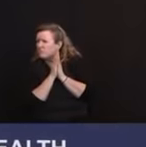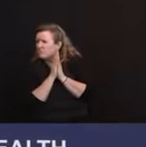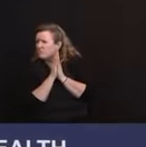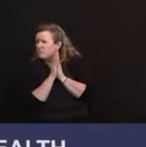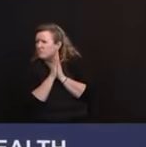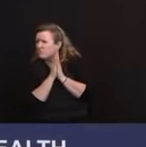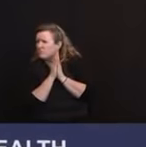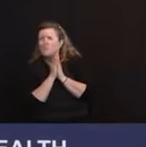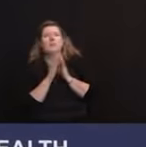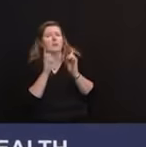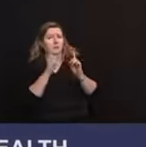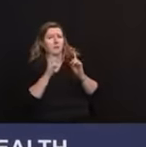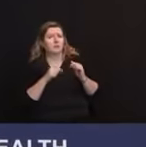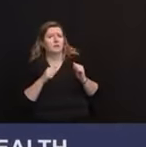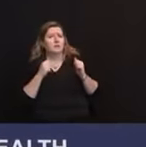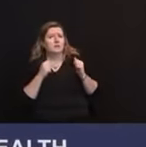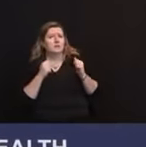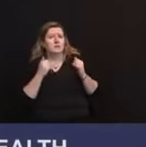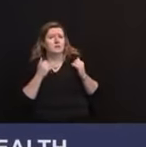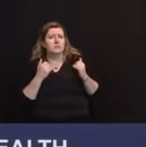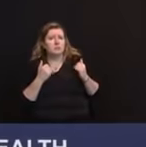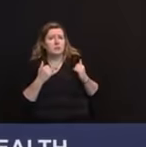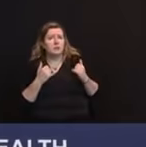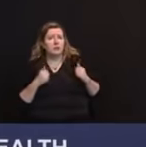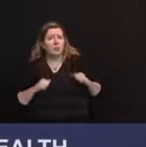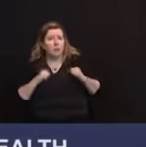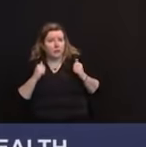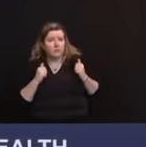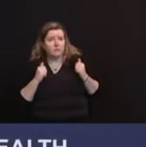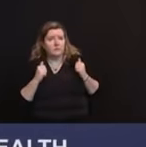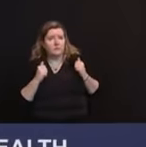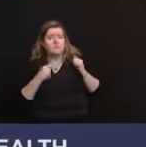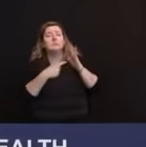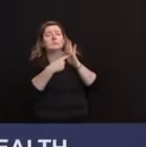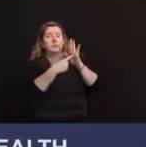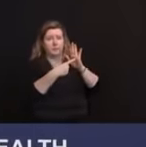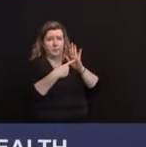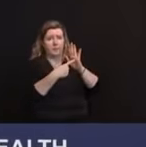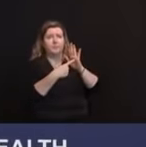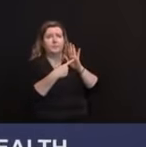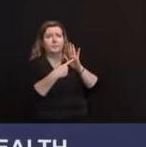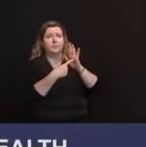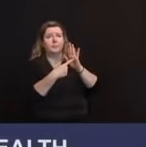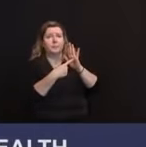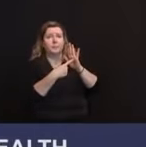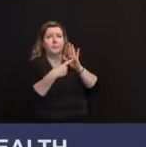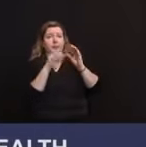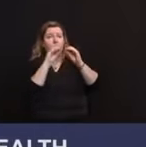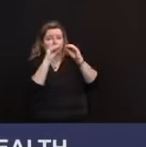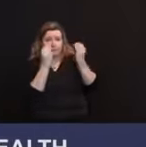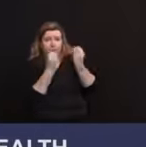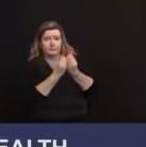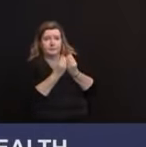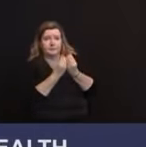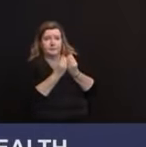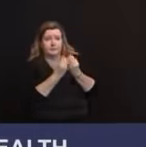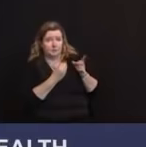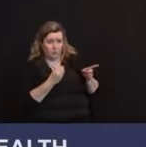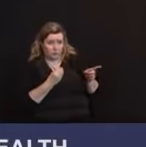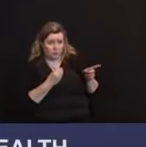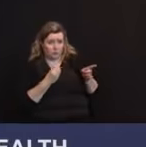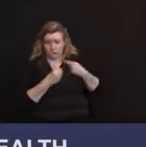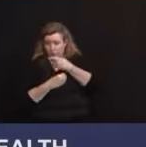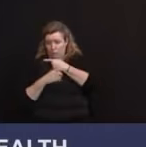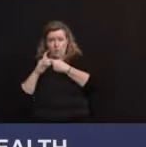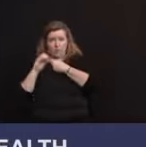Today was a live example of an organization that you and the department have worked with across a number of initiatives, so